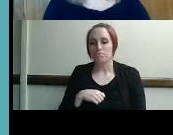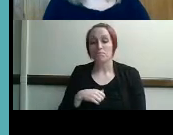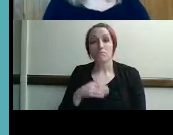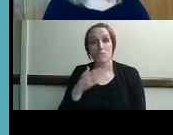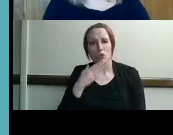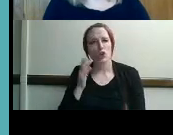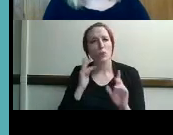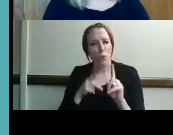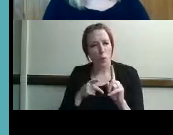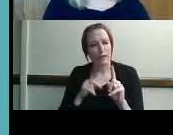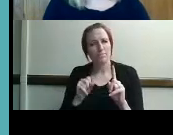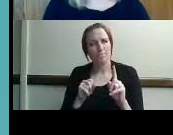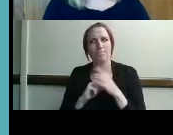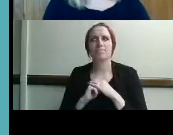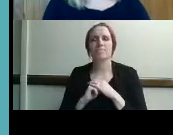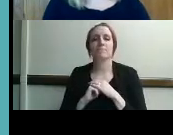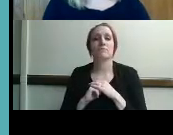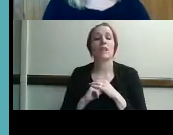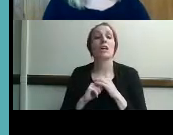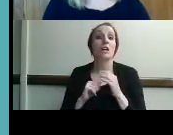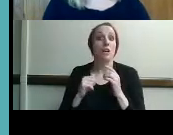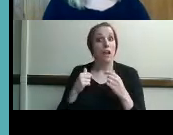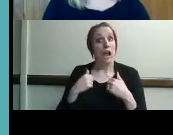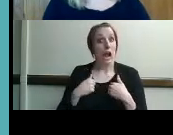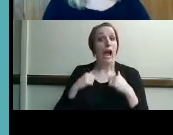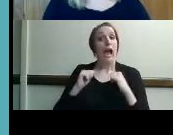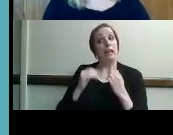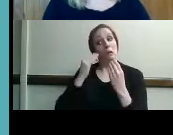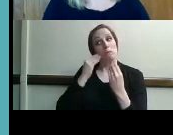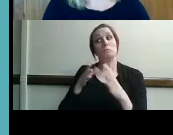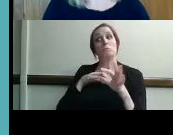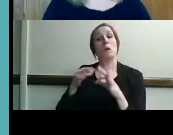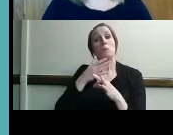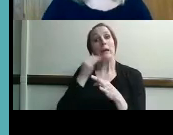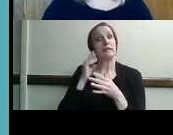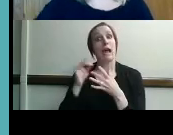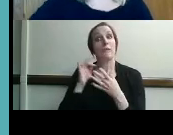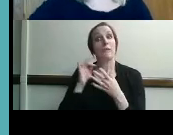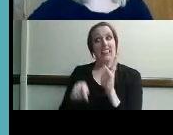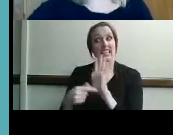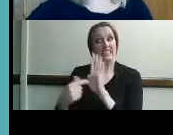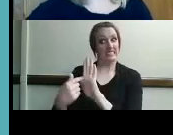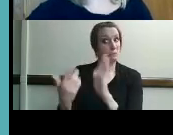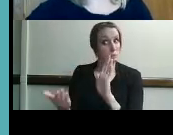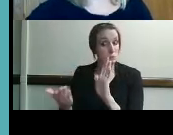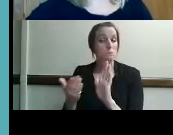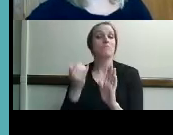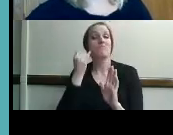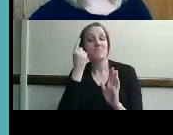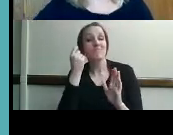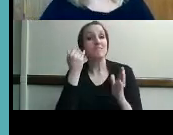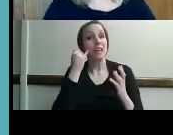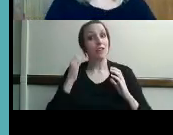tell a consumer what you think are the best options but if they have a different choice sometimes